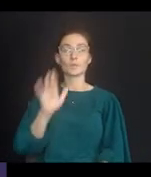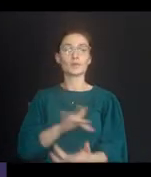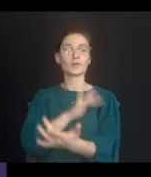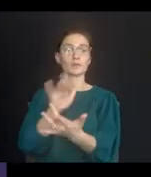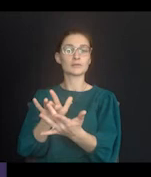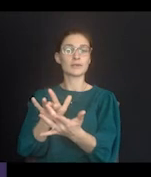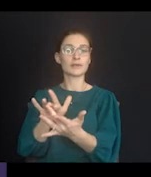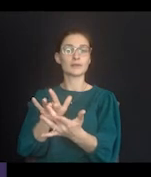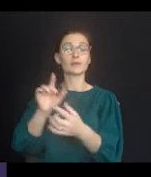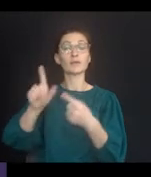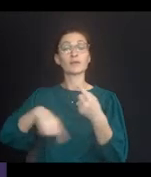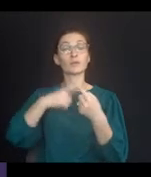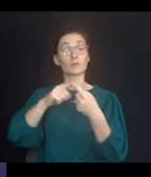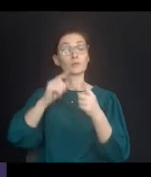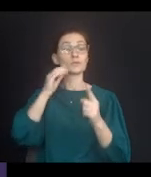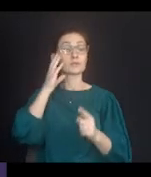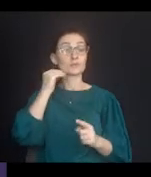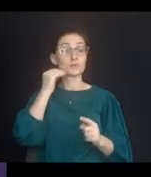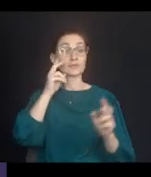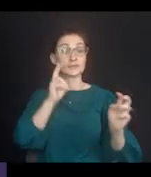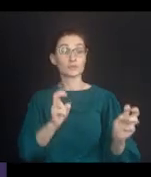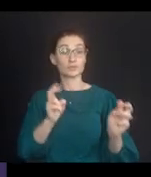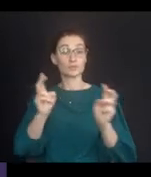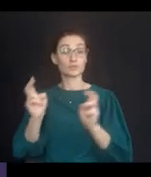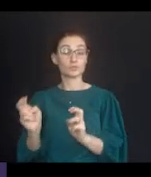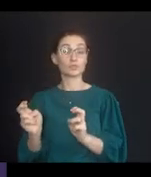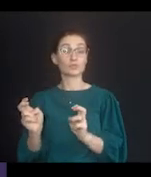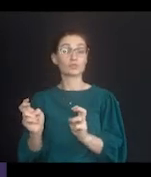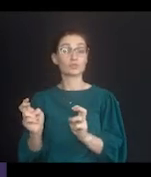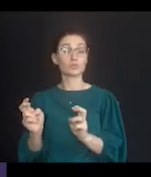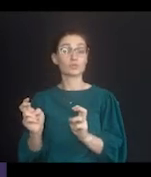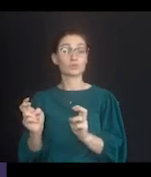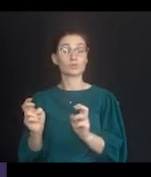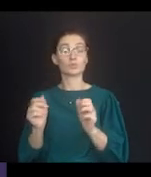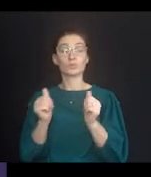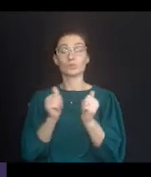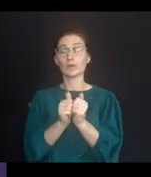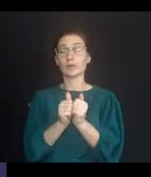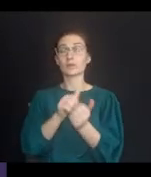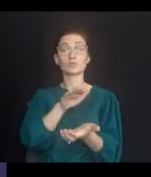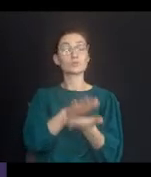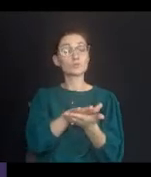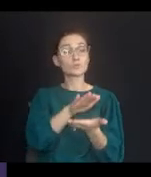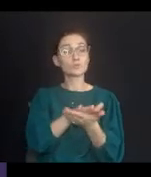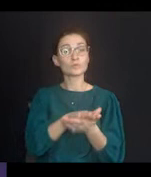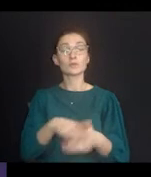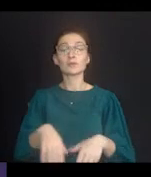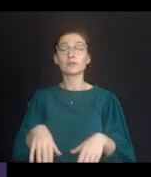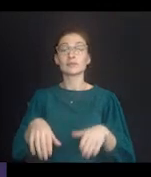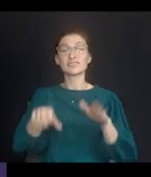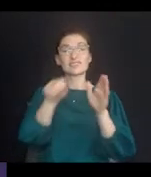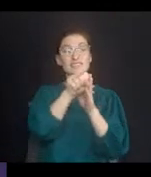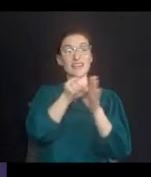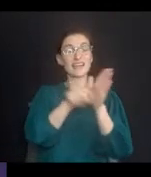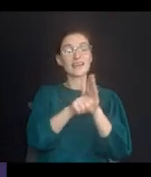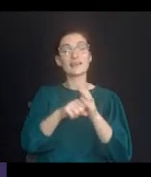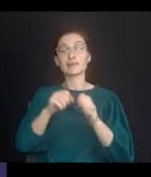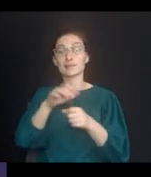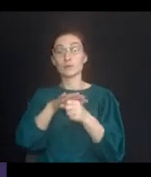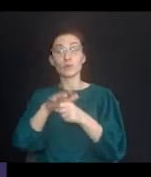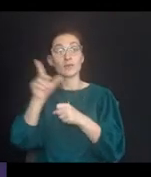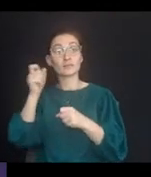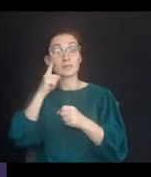who you would go to when you are experiencing issues with those state local government